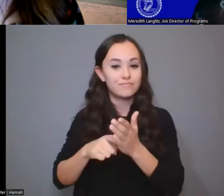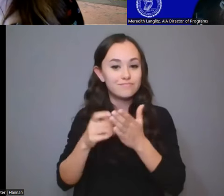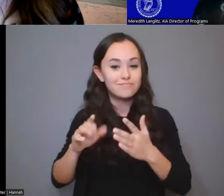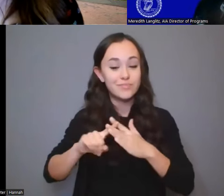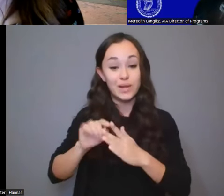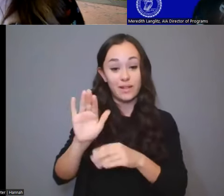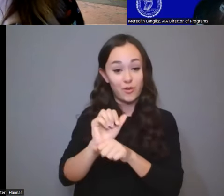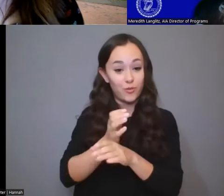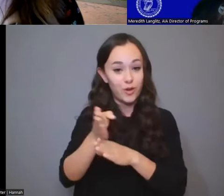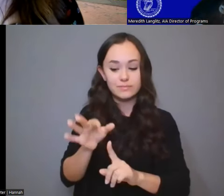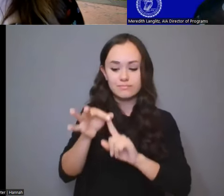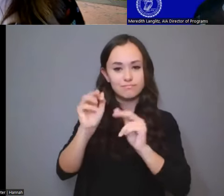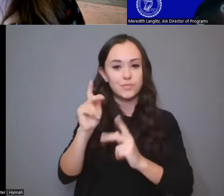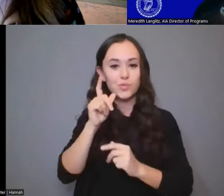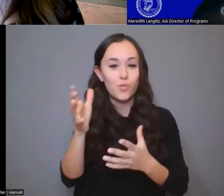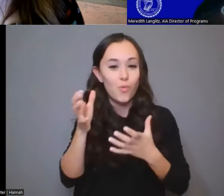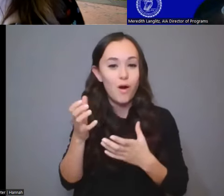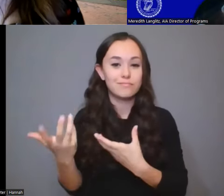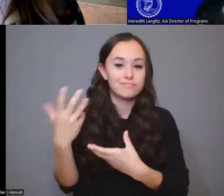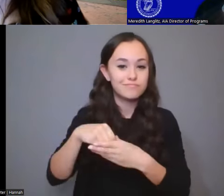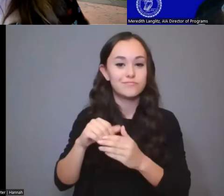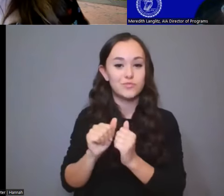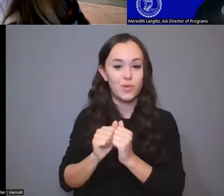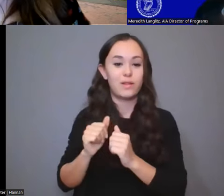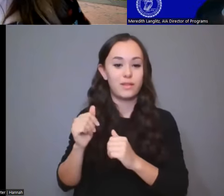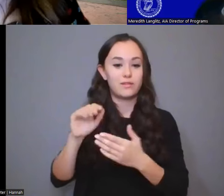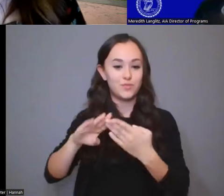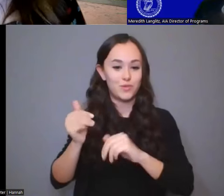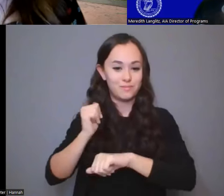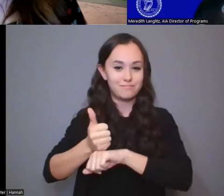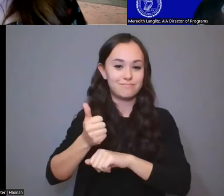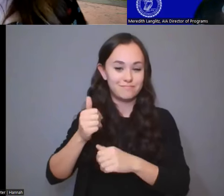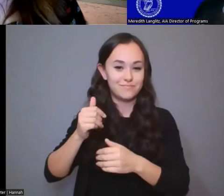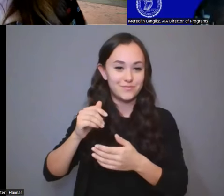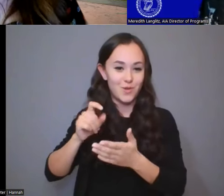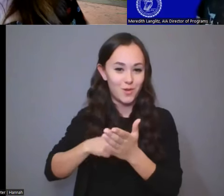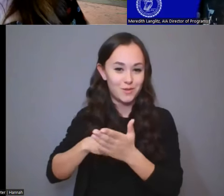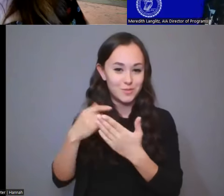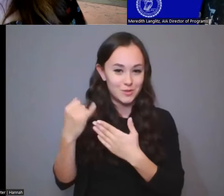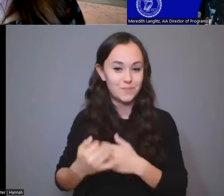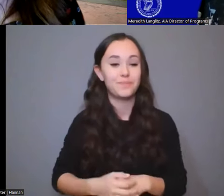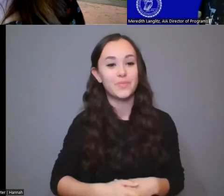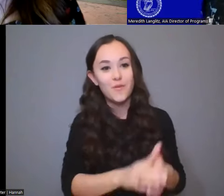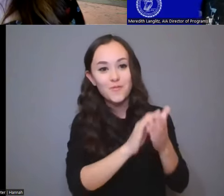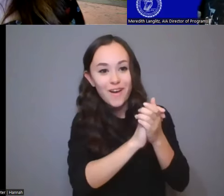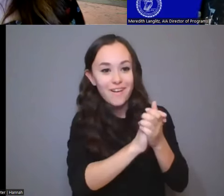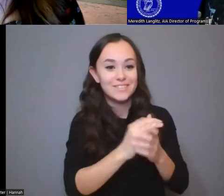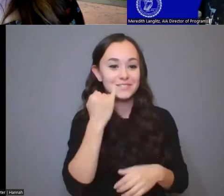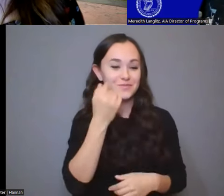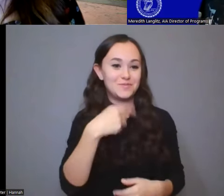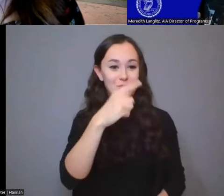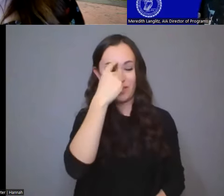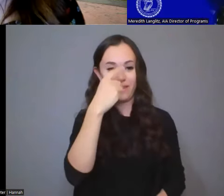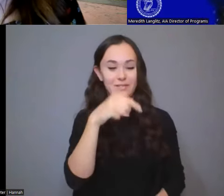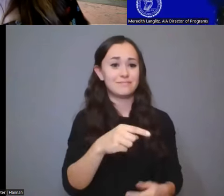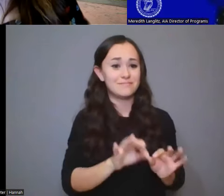participate in collaborative archaeological projects? Well, congratulations that you think that this is an important thing to integrate within